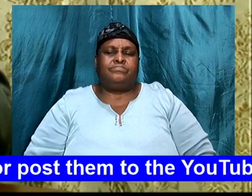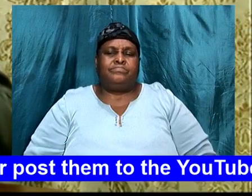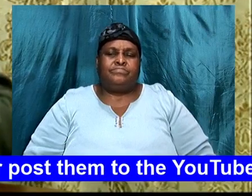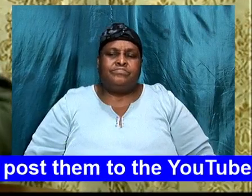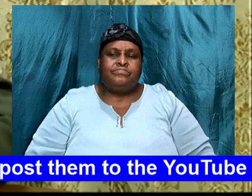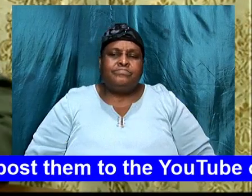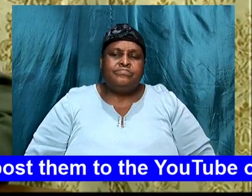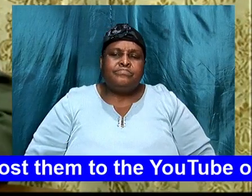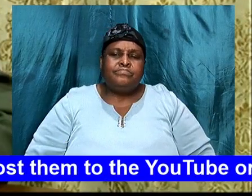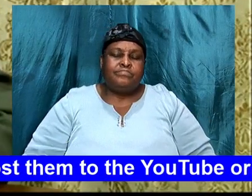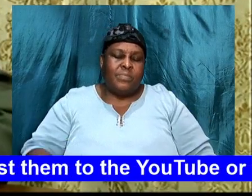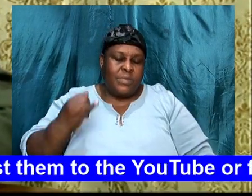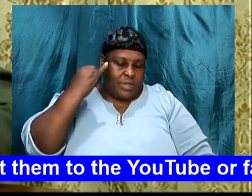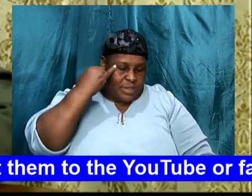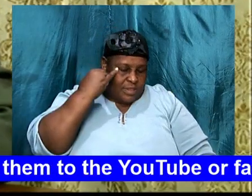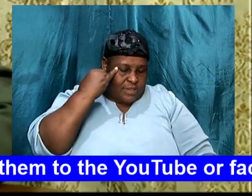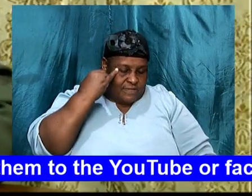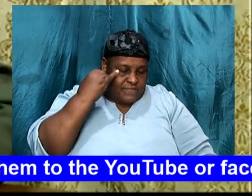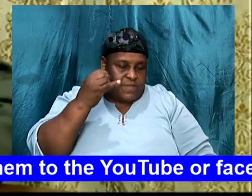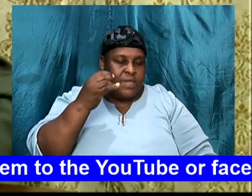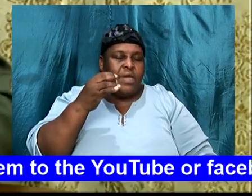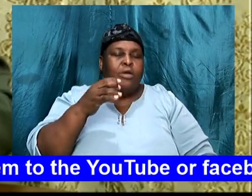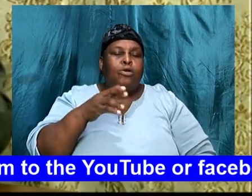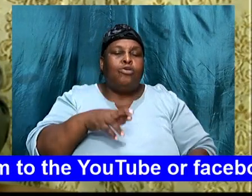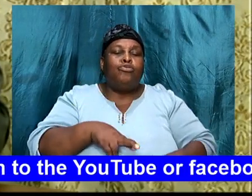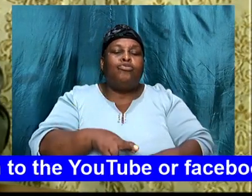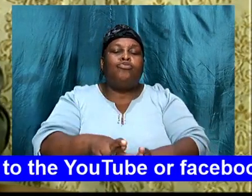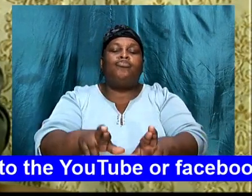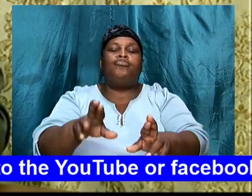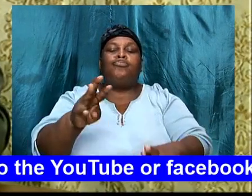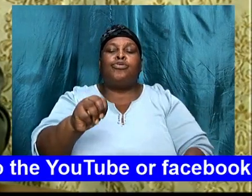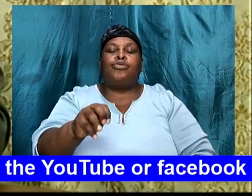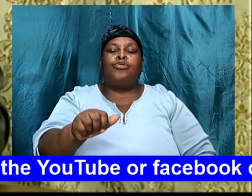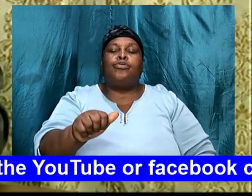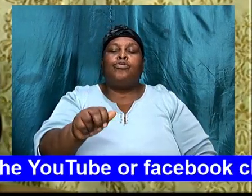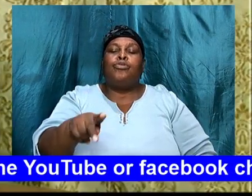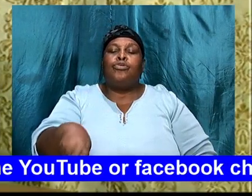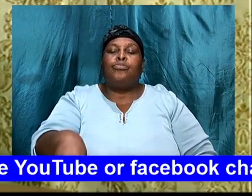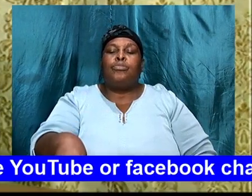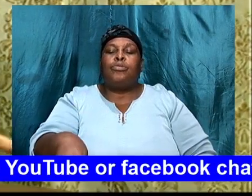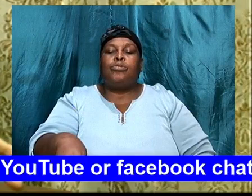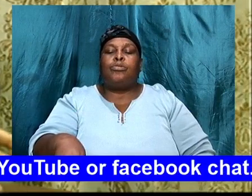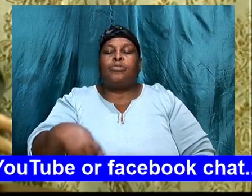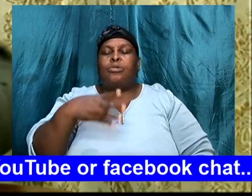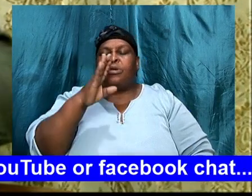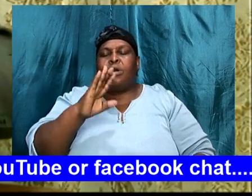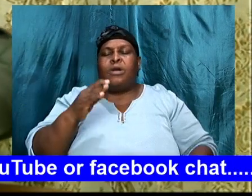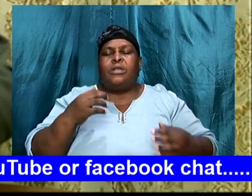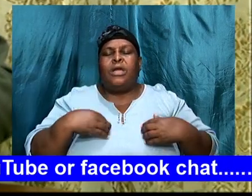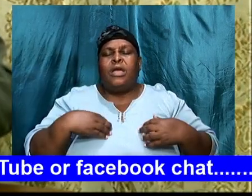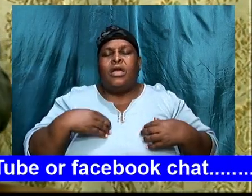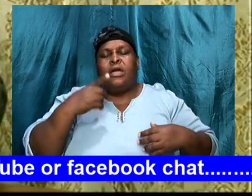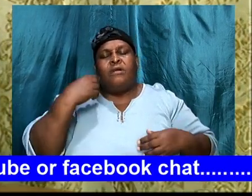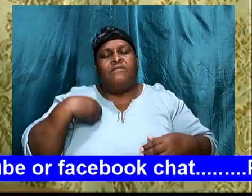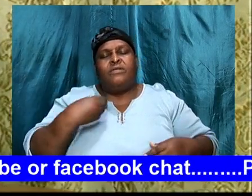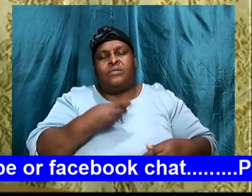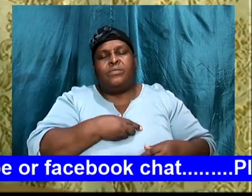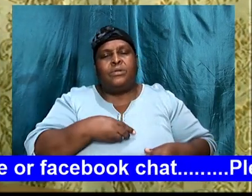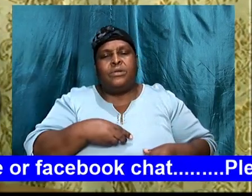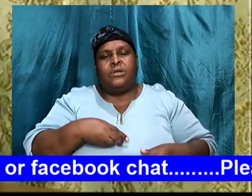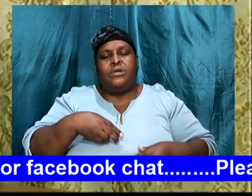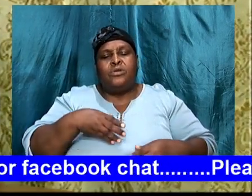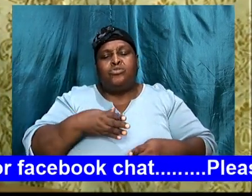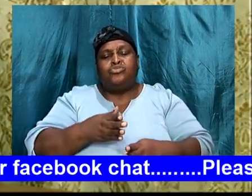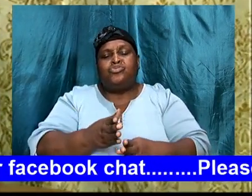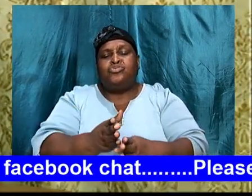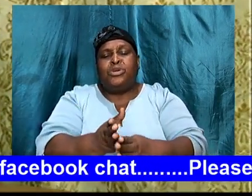if the road map, that God, asked for us, this road, with a twist, and turn, if we were